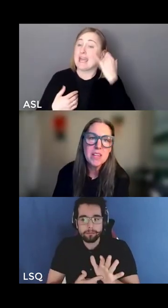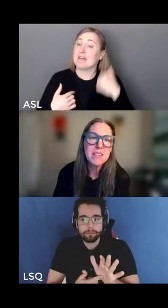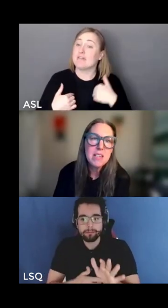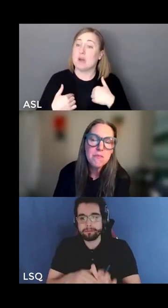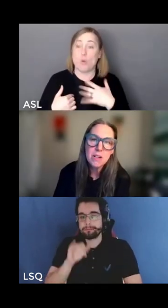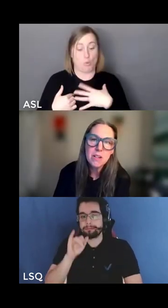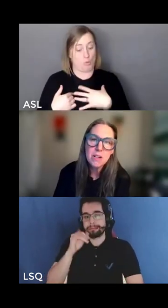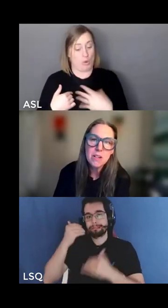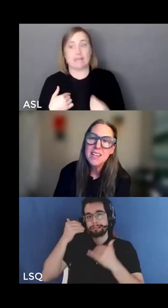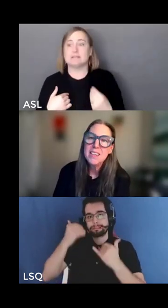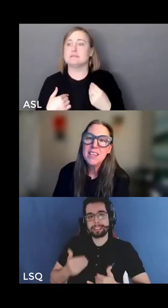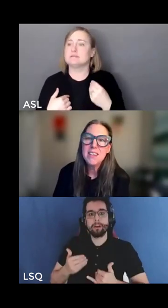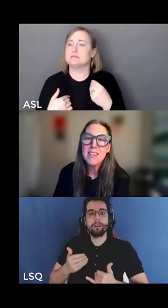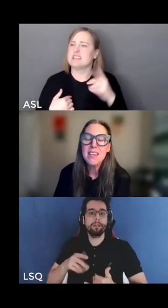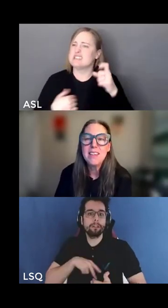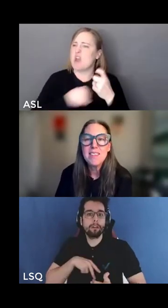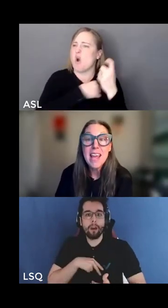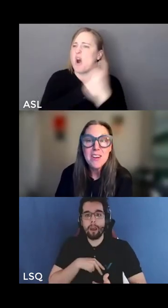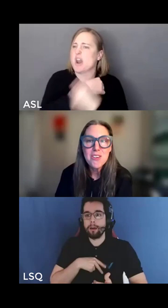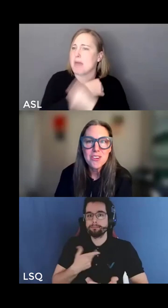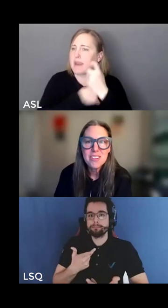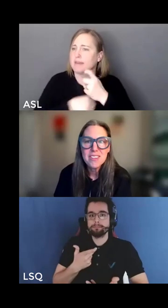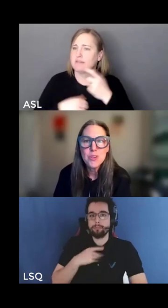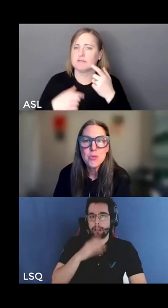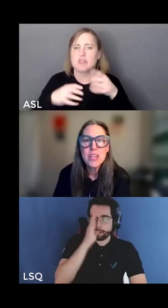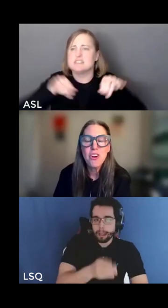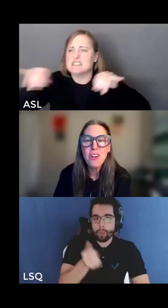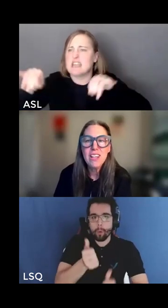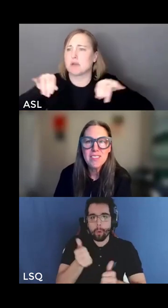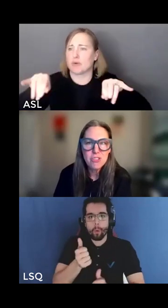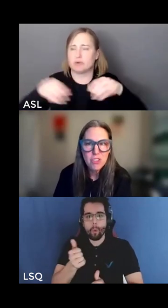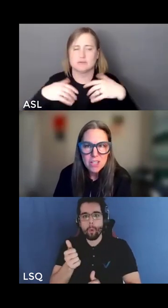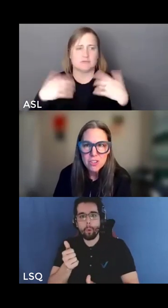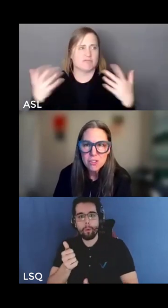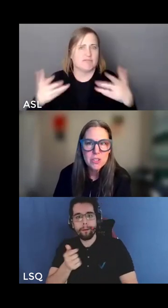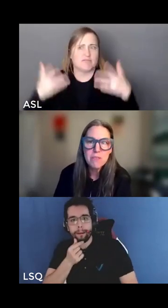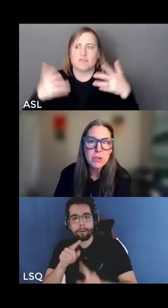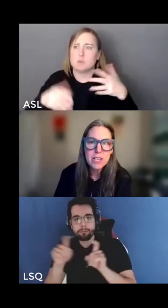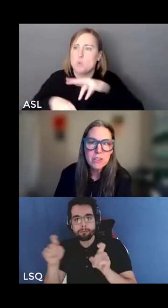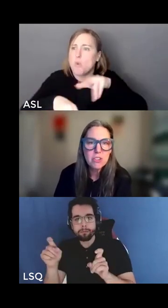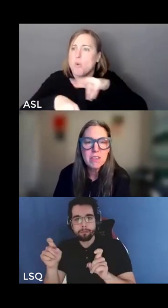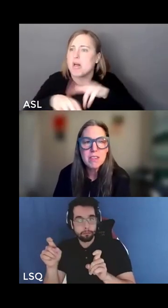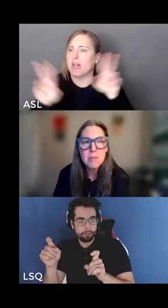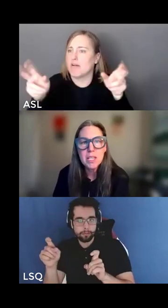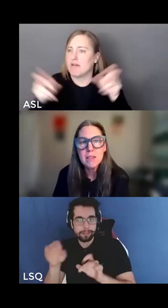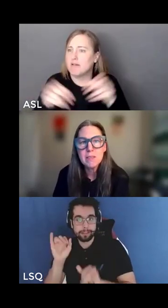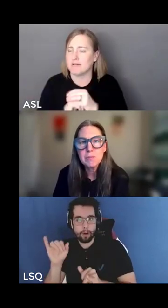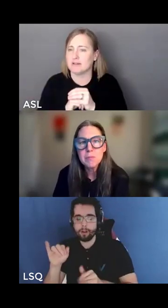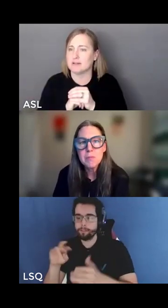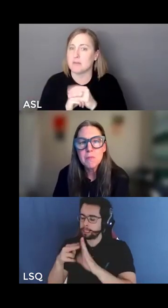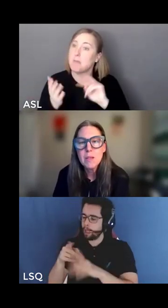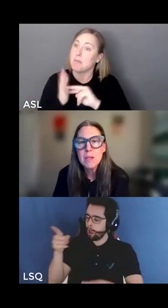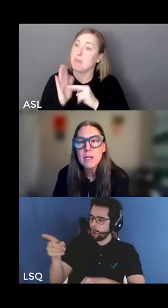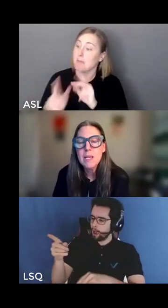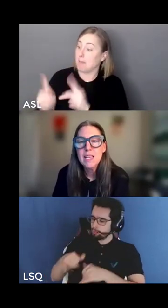norm the default the the standard to which all else is judged into which everyone else should assimilate